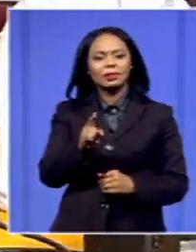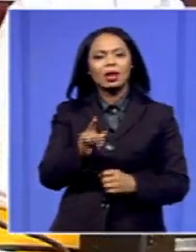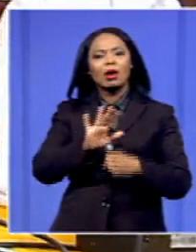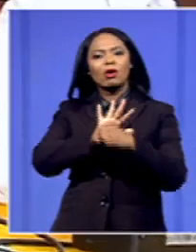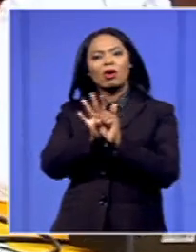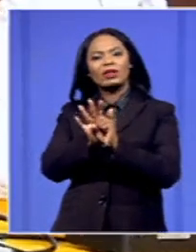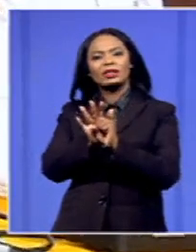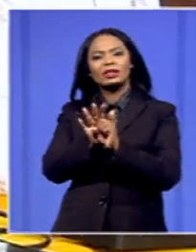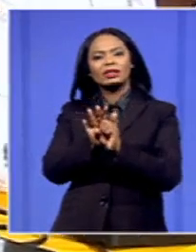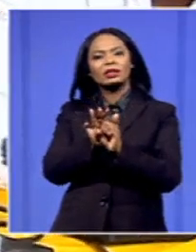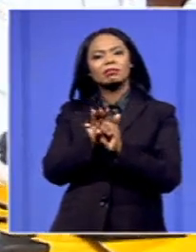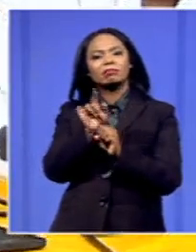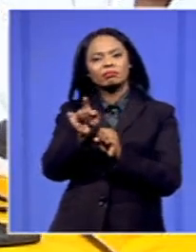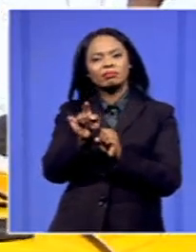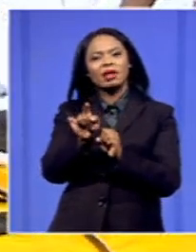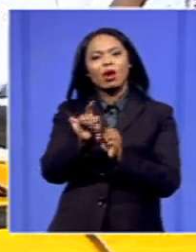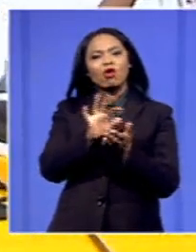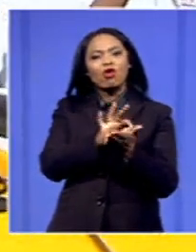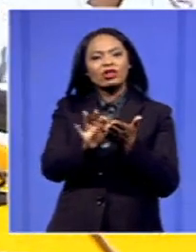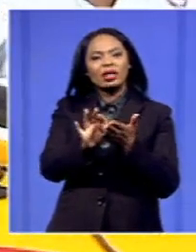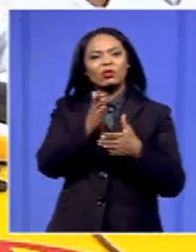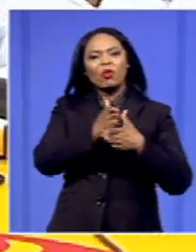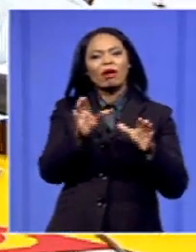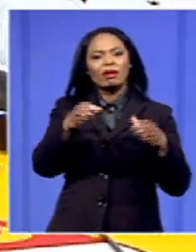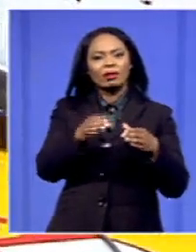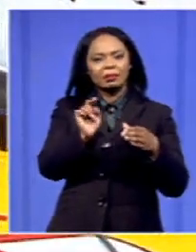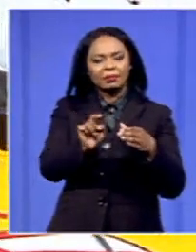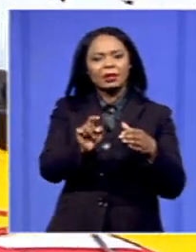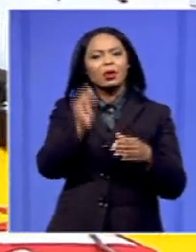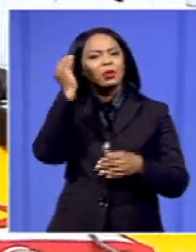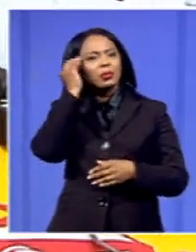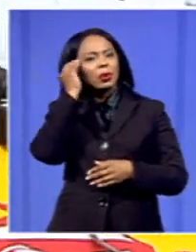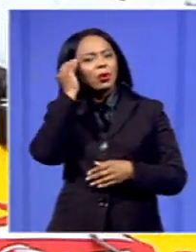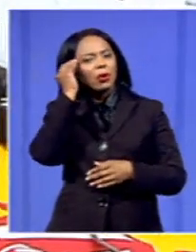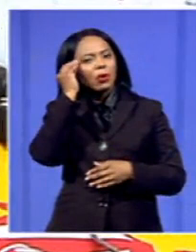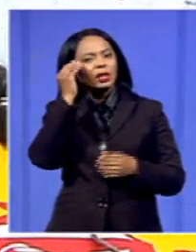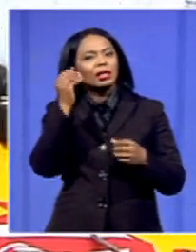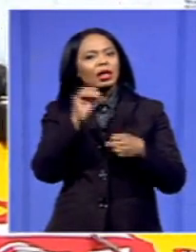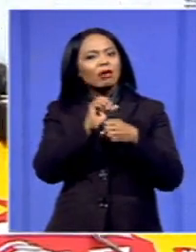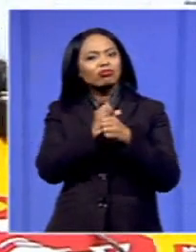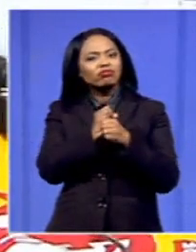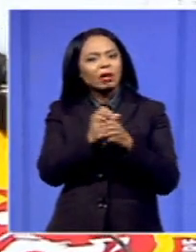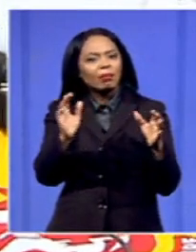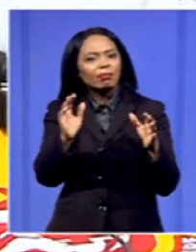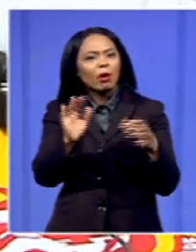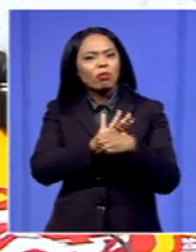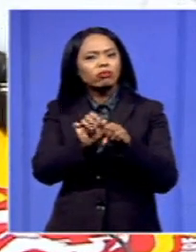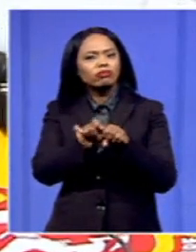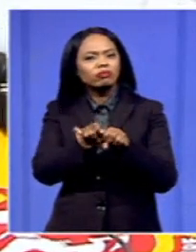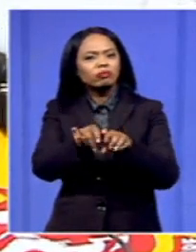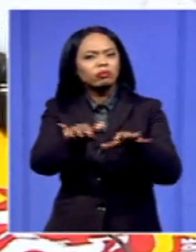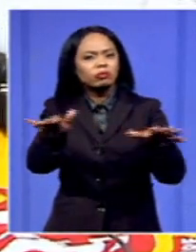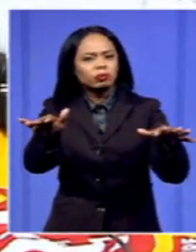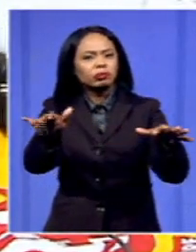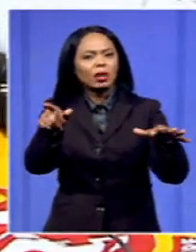workers. We know that as at the beginning of COVID, there was a shortage. It was highlighted that there is a shortage